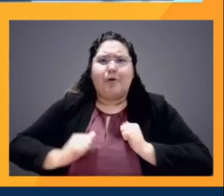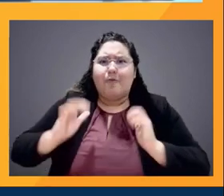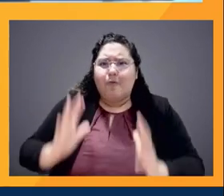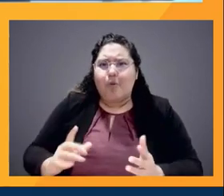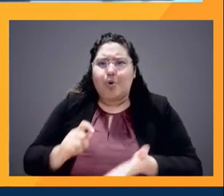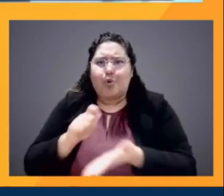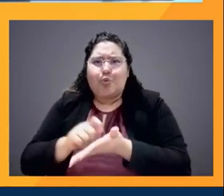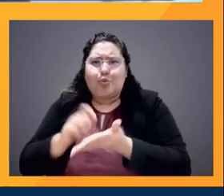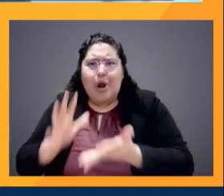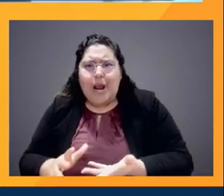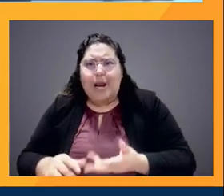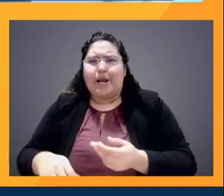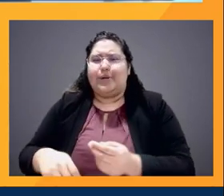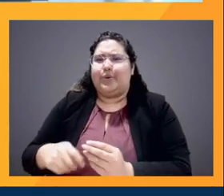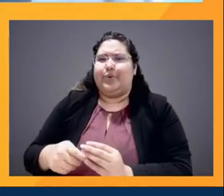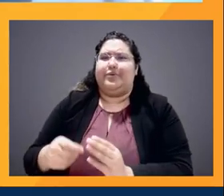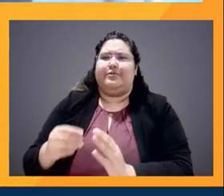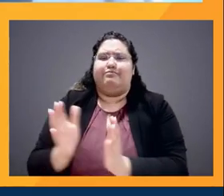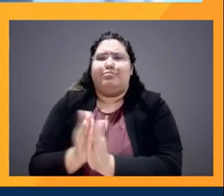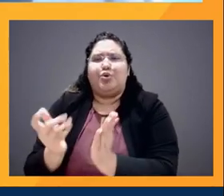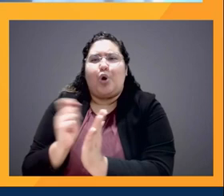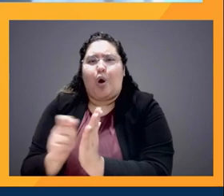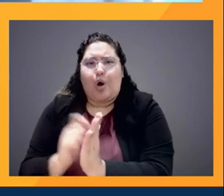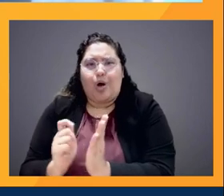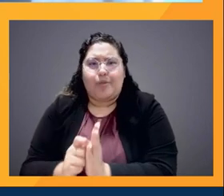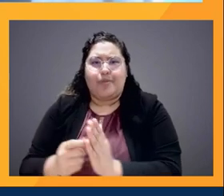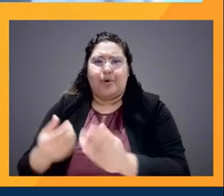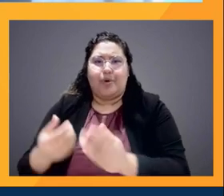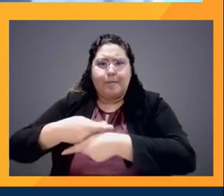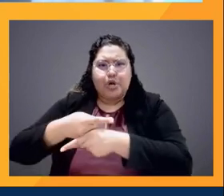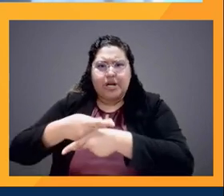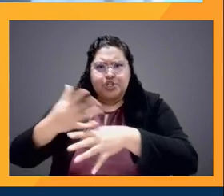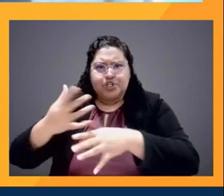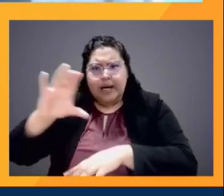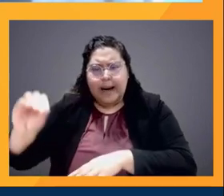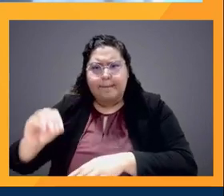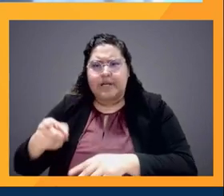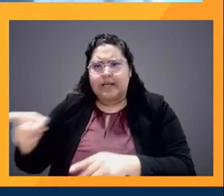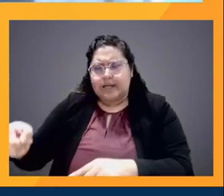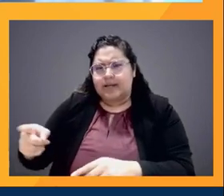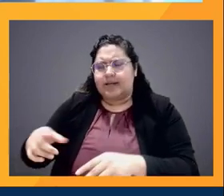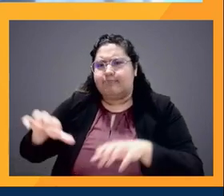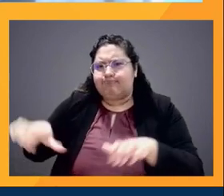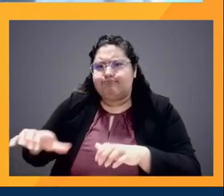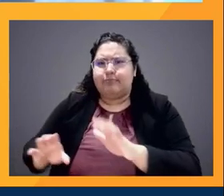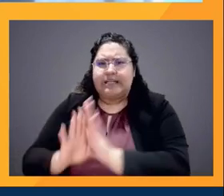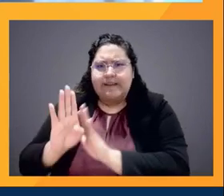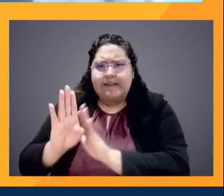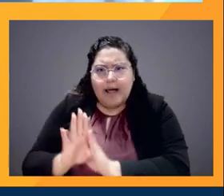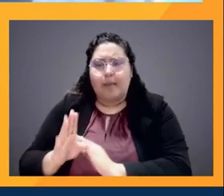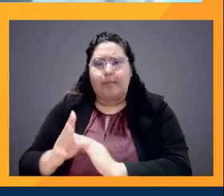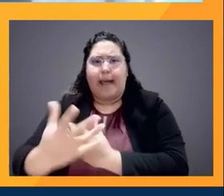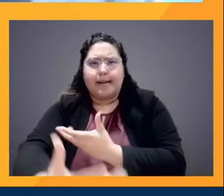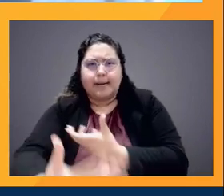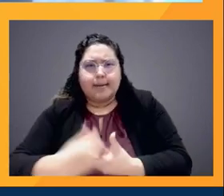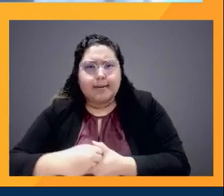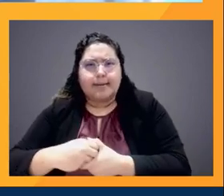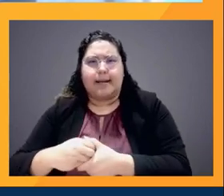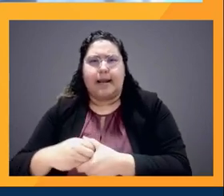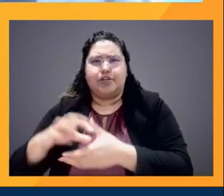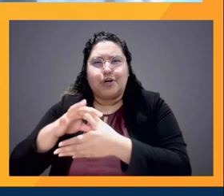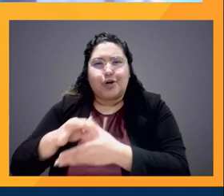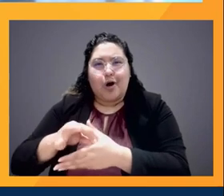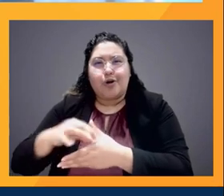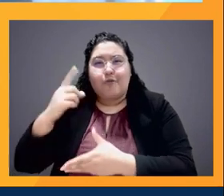companies to develop engaging content for Audible's Spanish-language customers. Manny has launched over 50 original